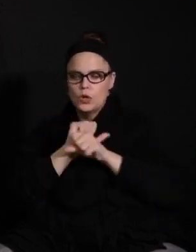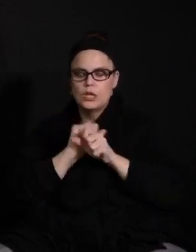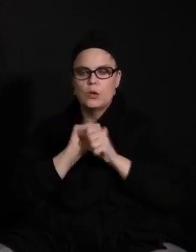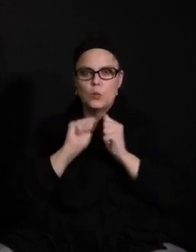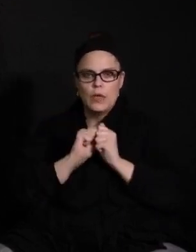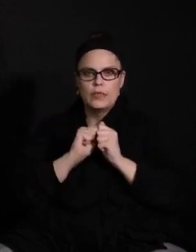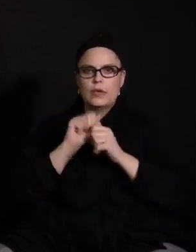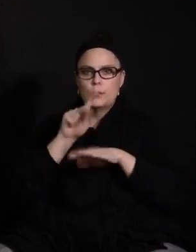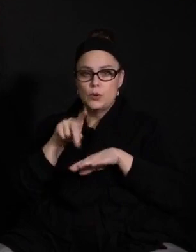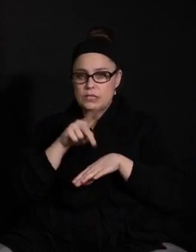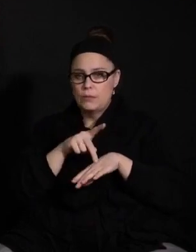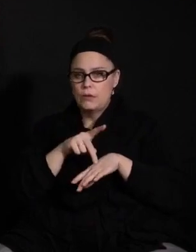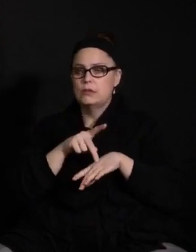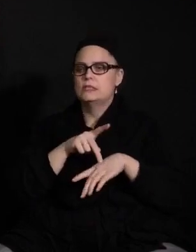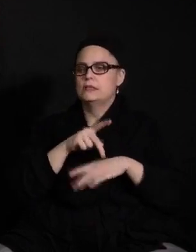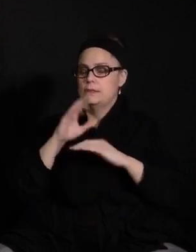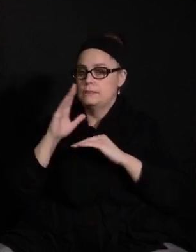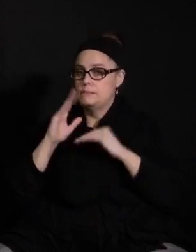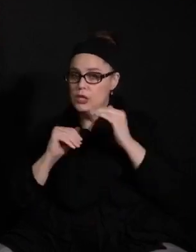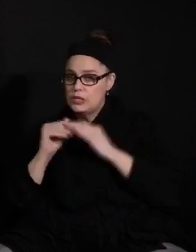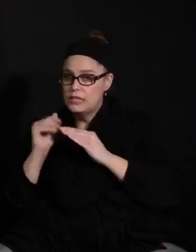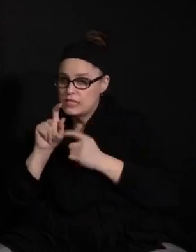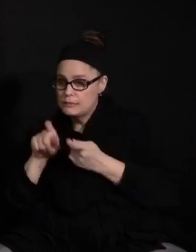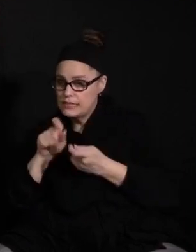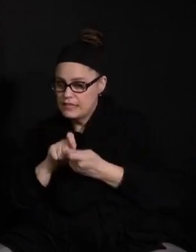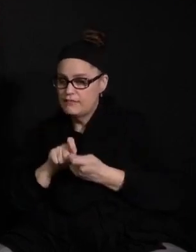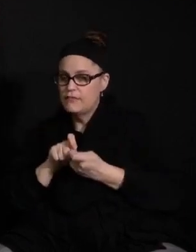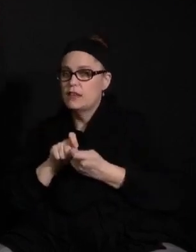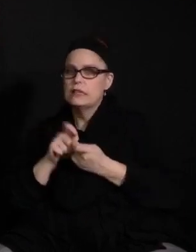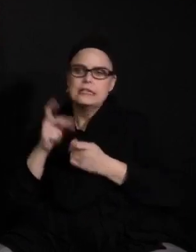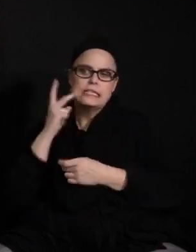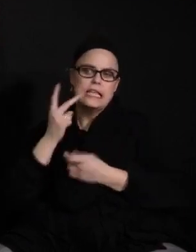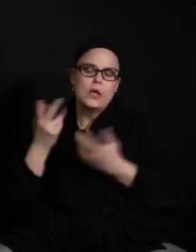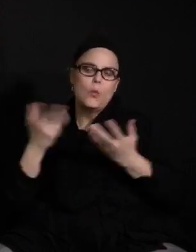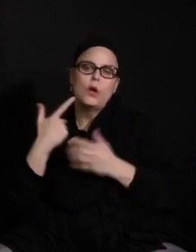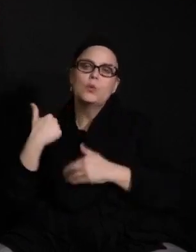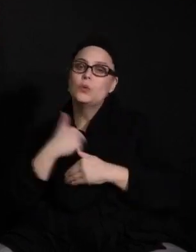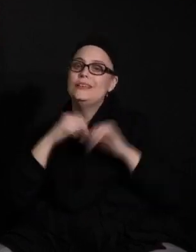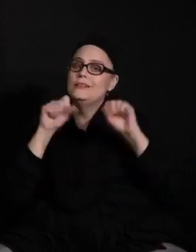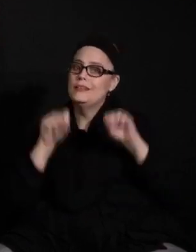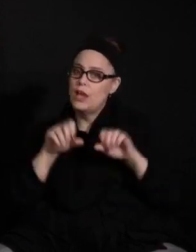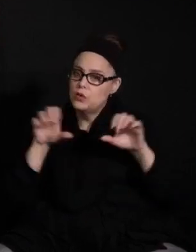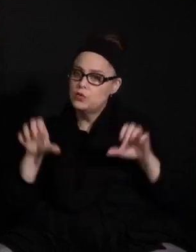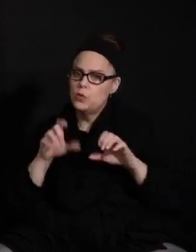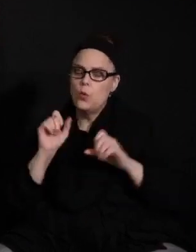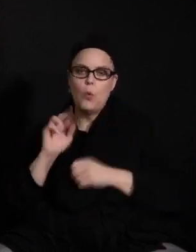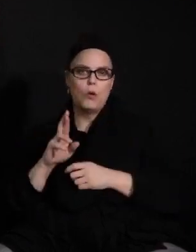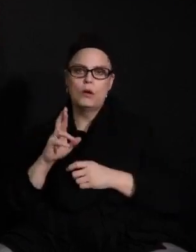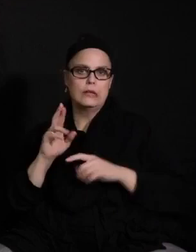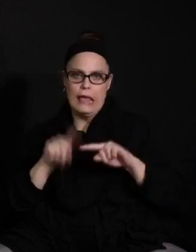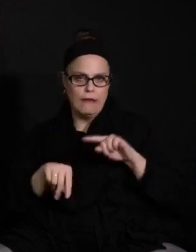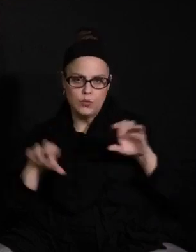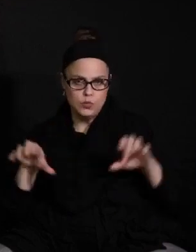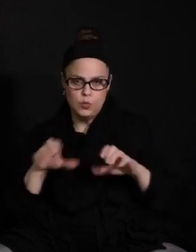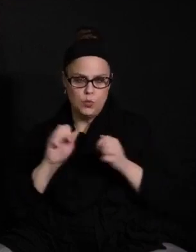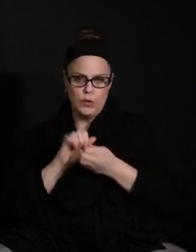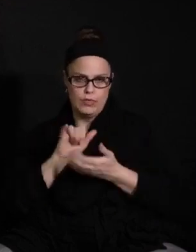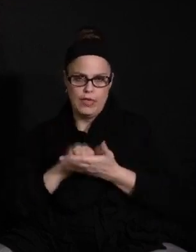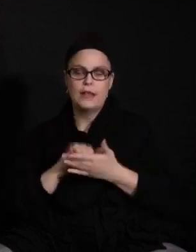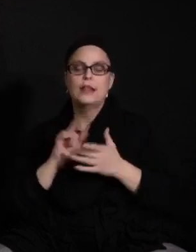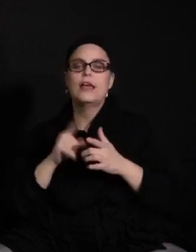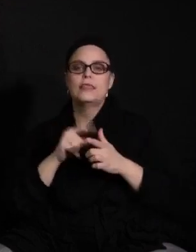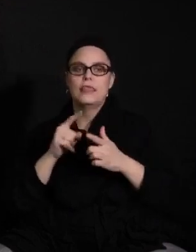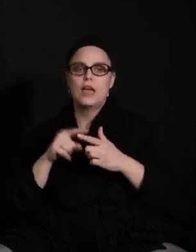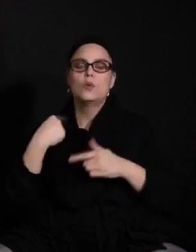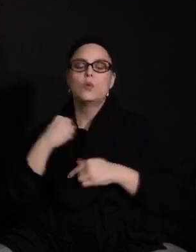seeing what we can do or what we are unable to do with those. We will then be